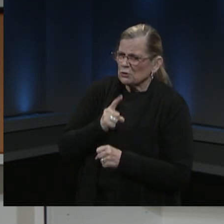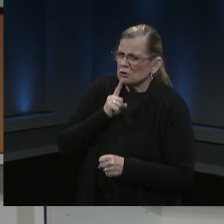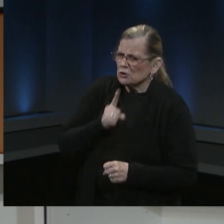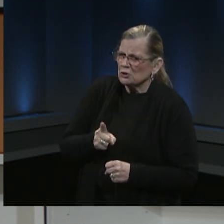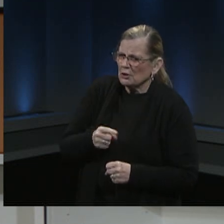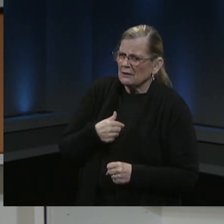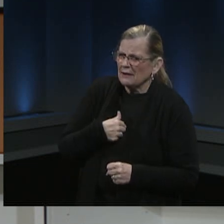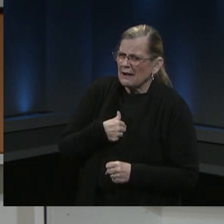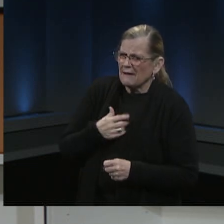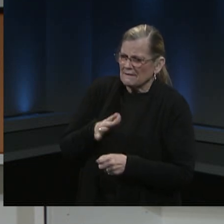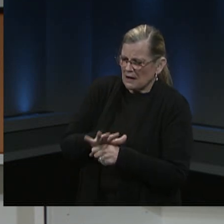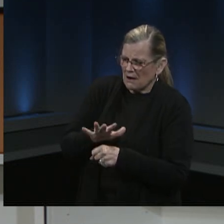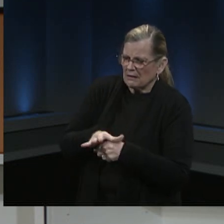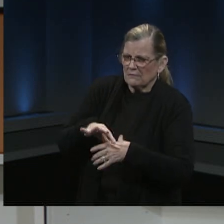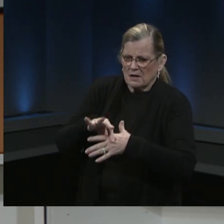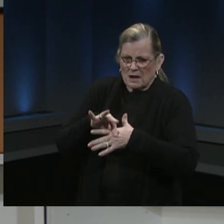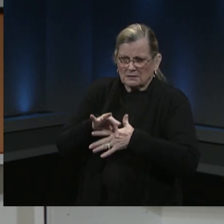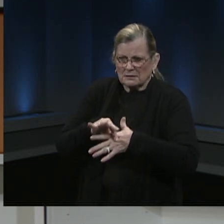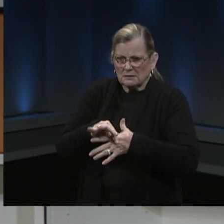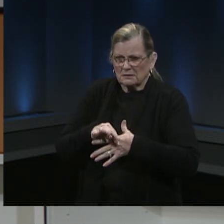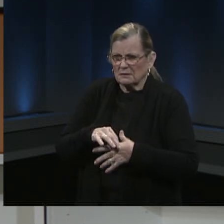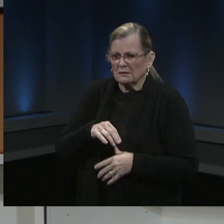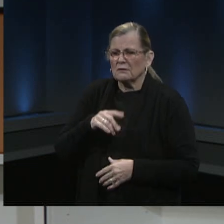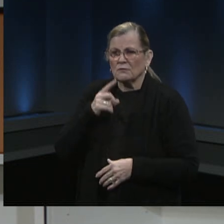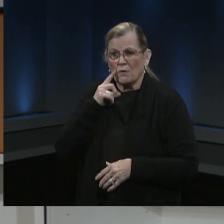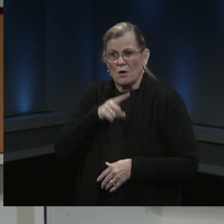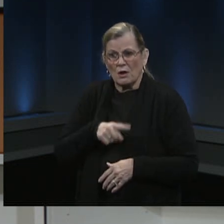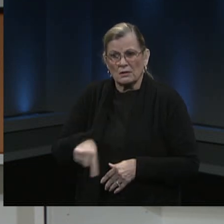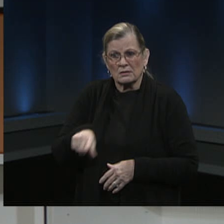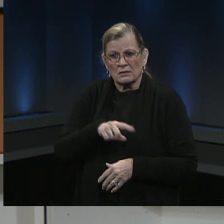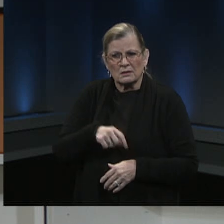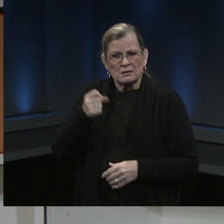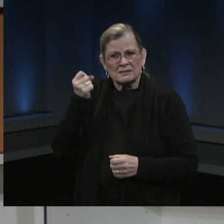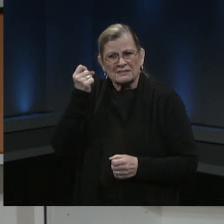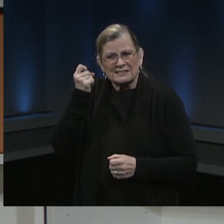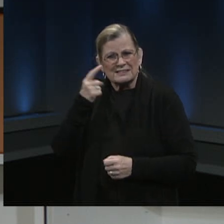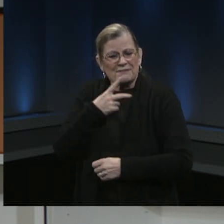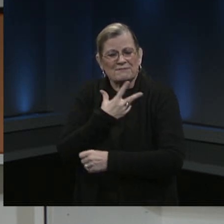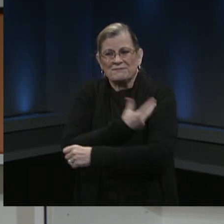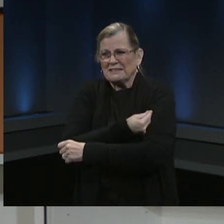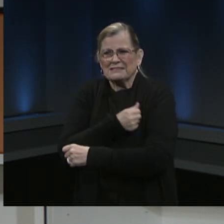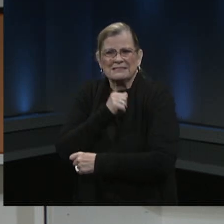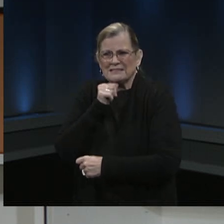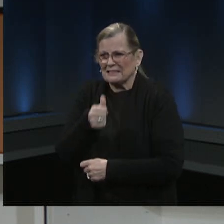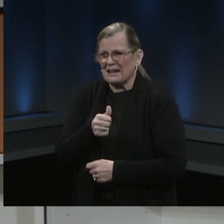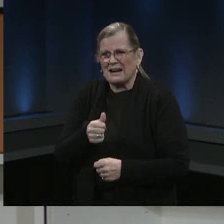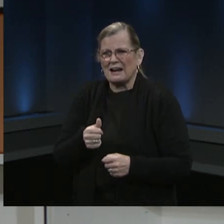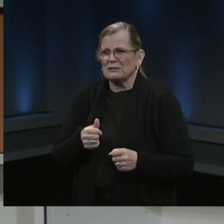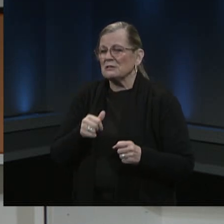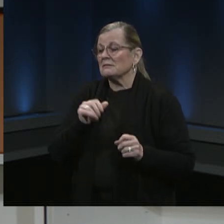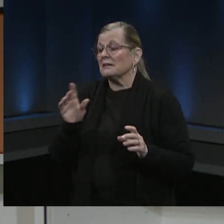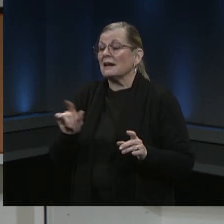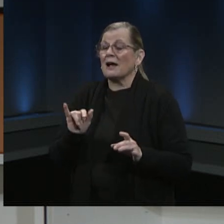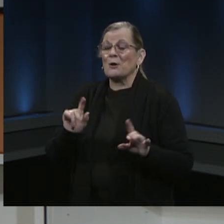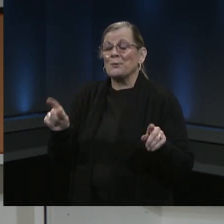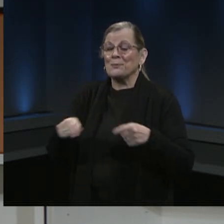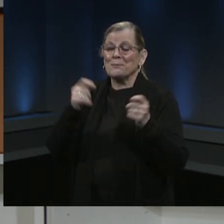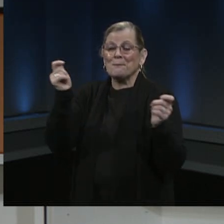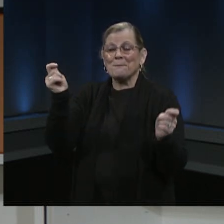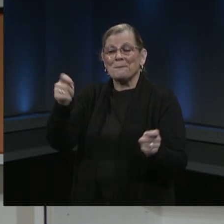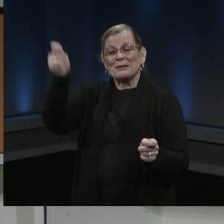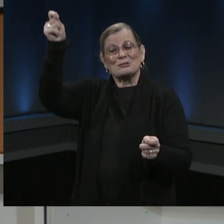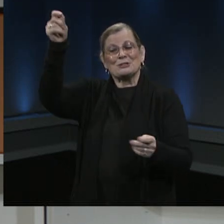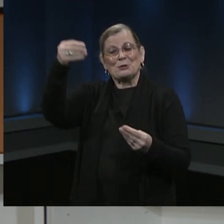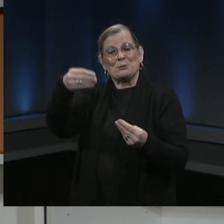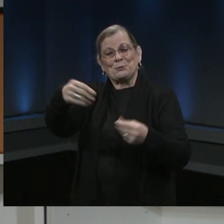The vaccination is not a silver bullet or a magic wand for schools as they return